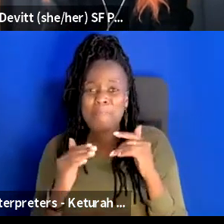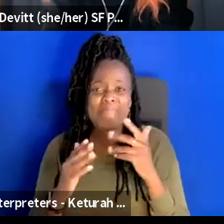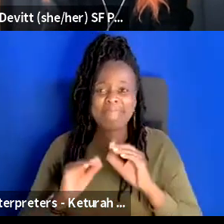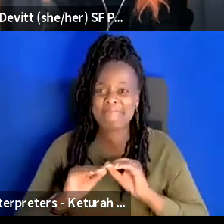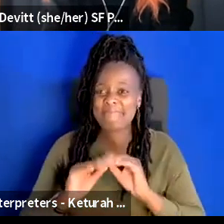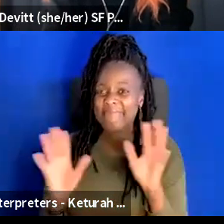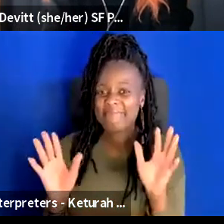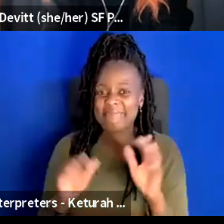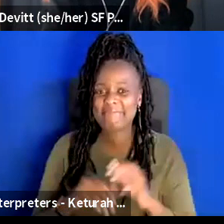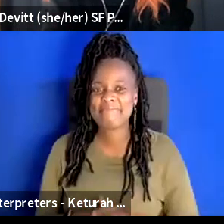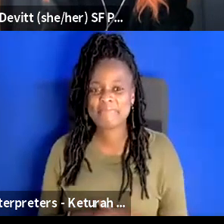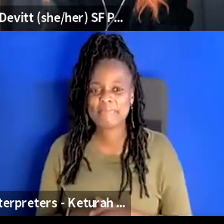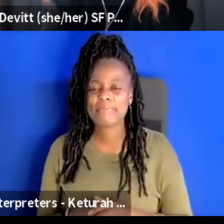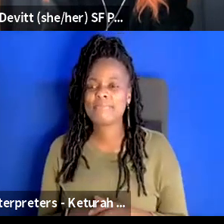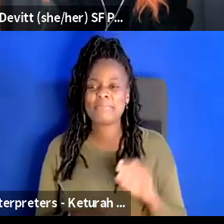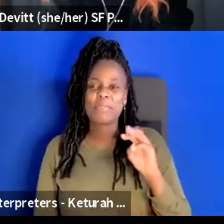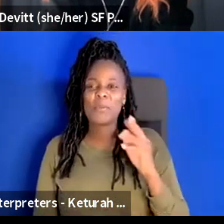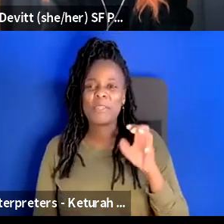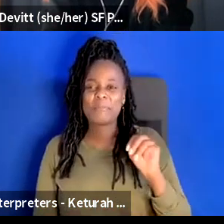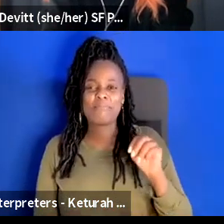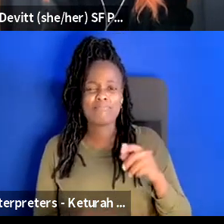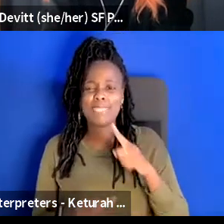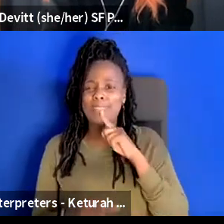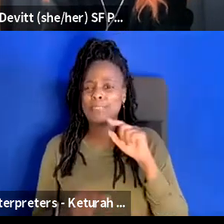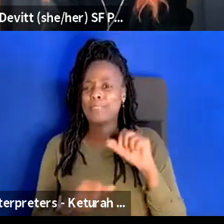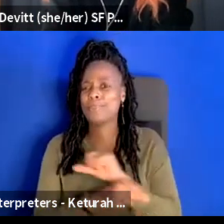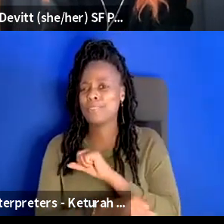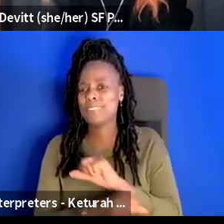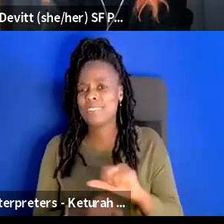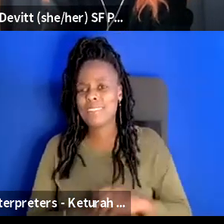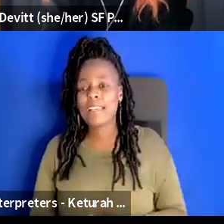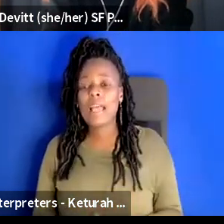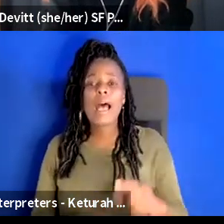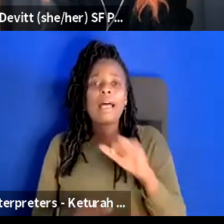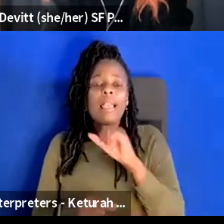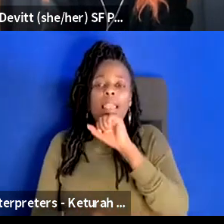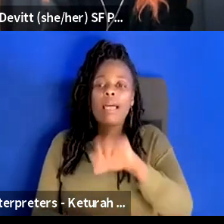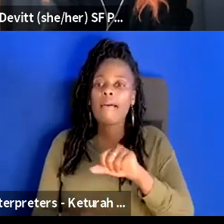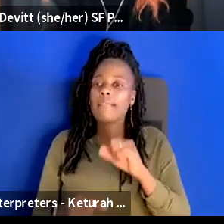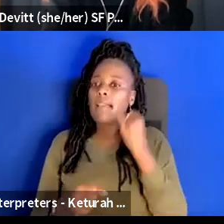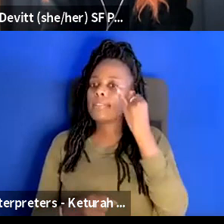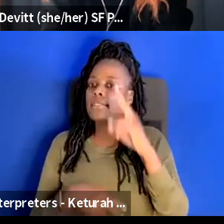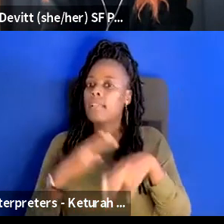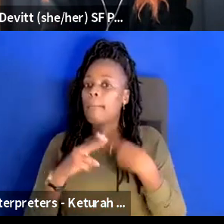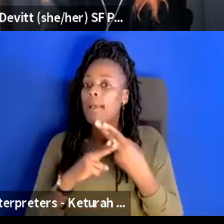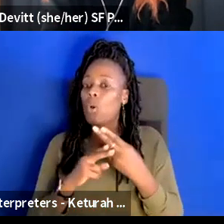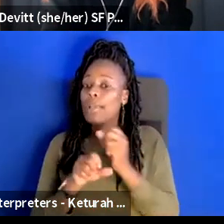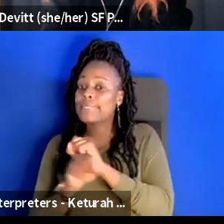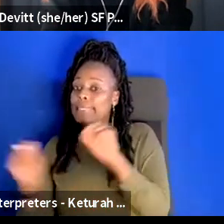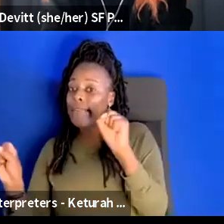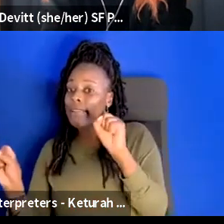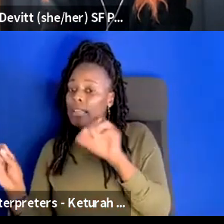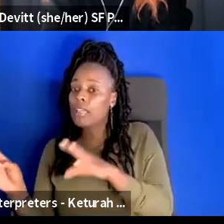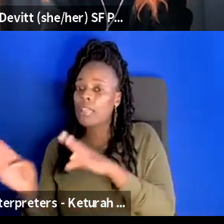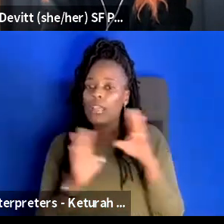absolutely i really love this idea of safety versus comfort too what do you have a right to